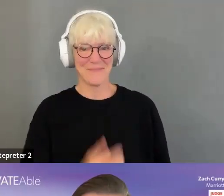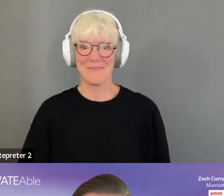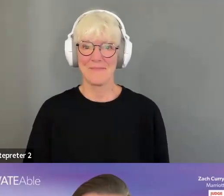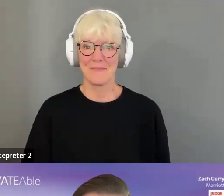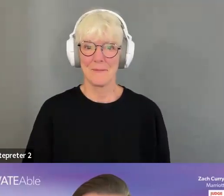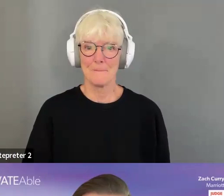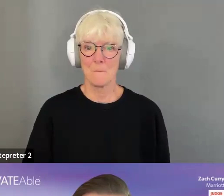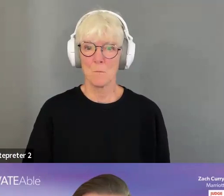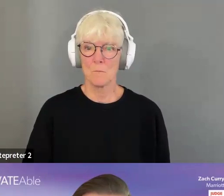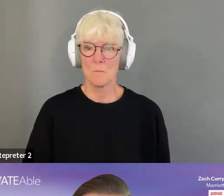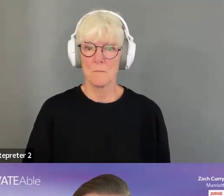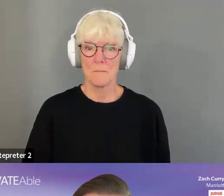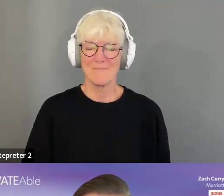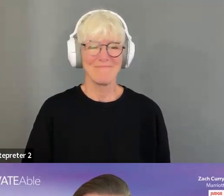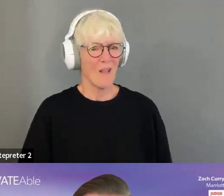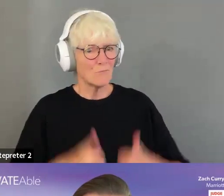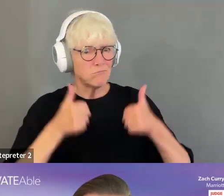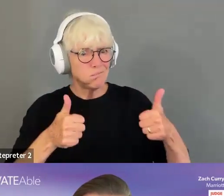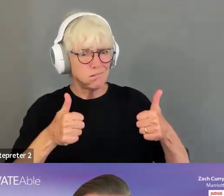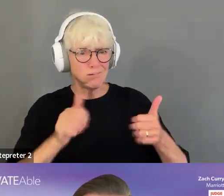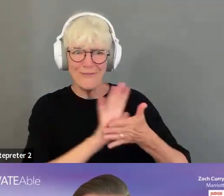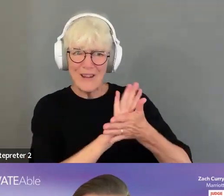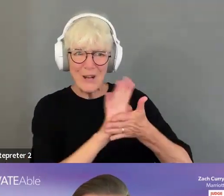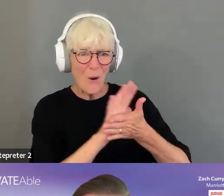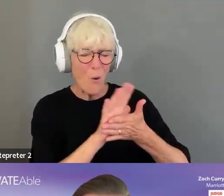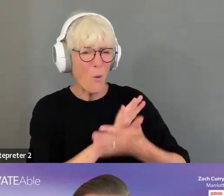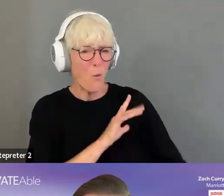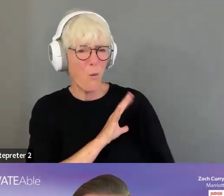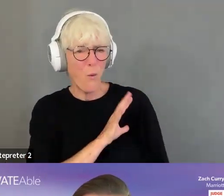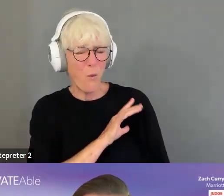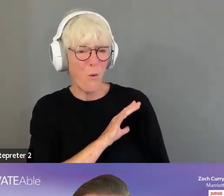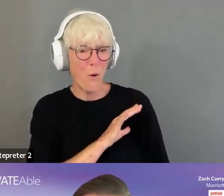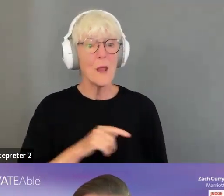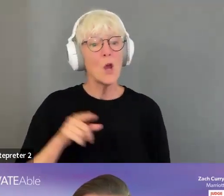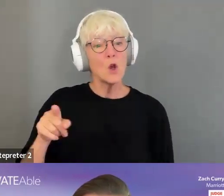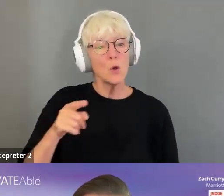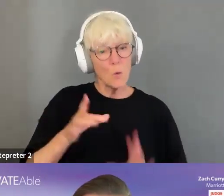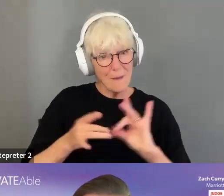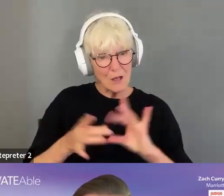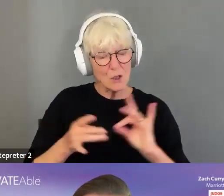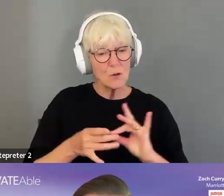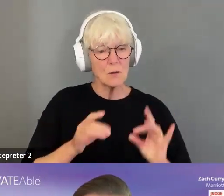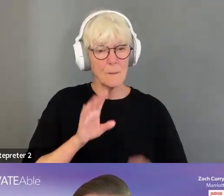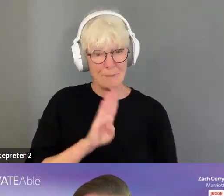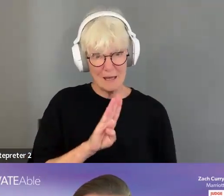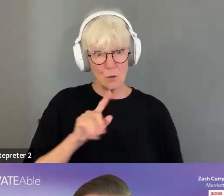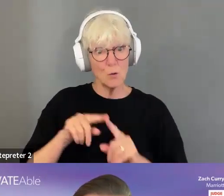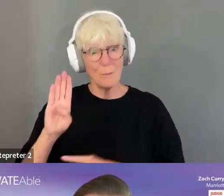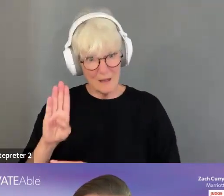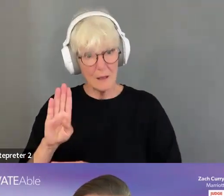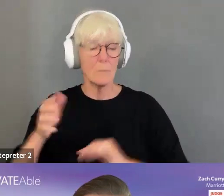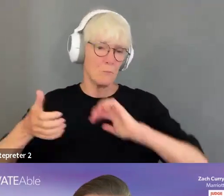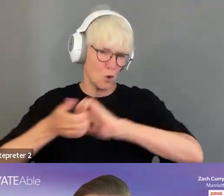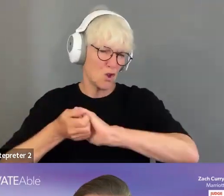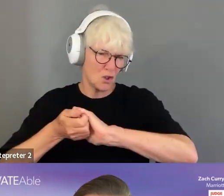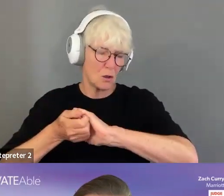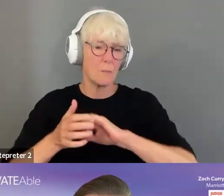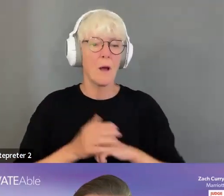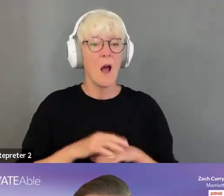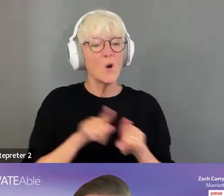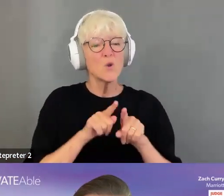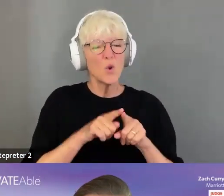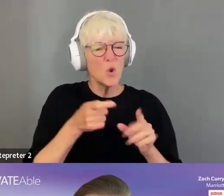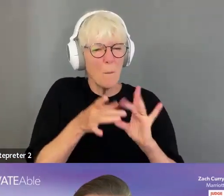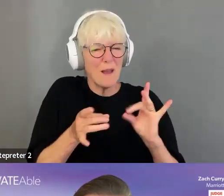Great presentation. I love the video. I know you mentioned B2B partnerships and the untapped market specifically within the music